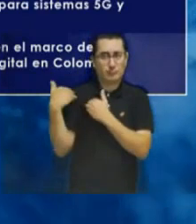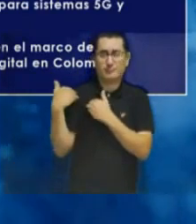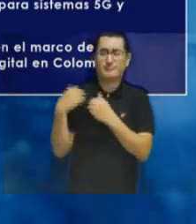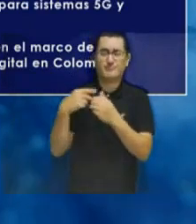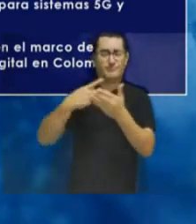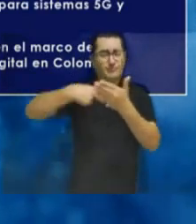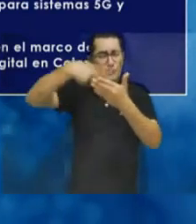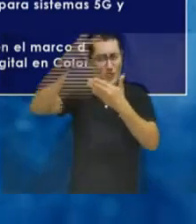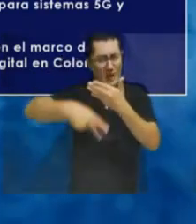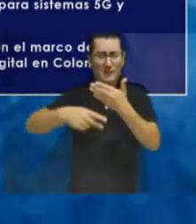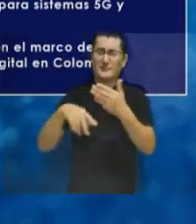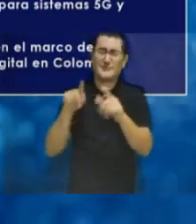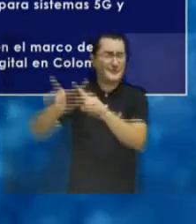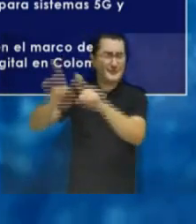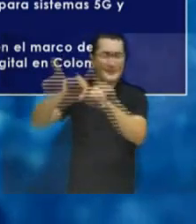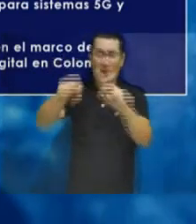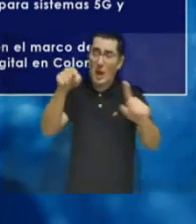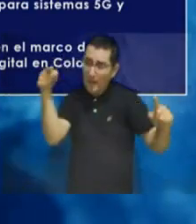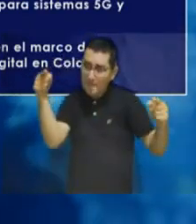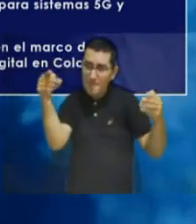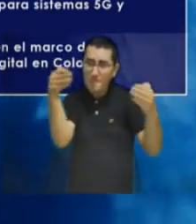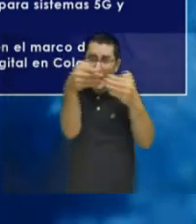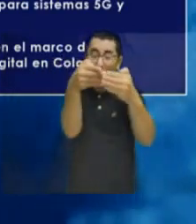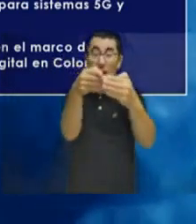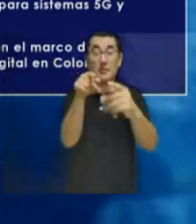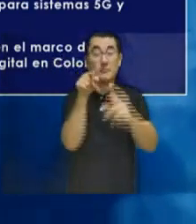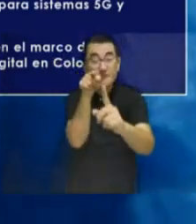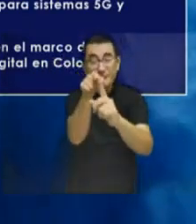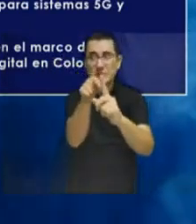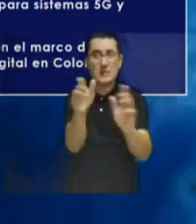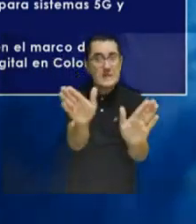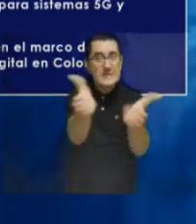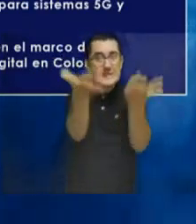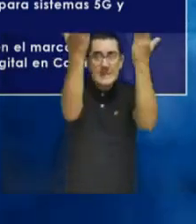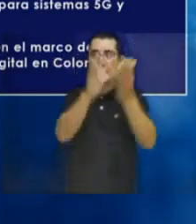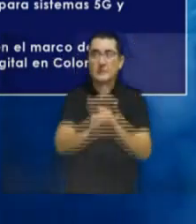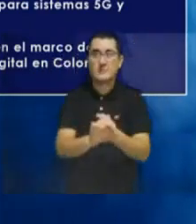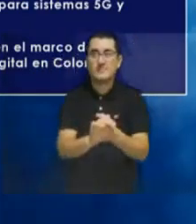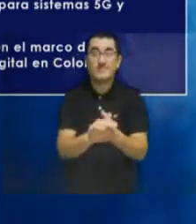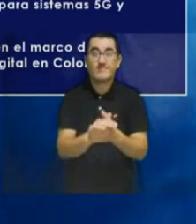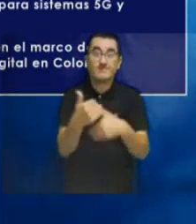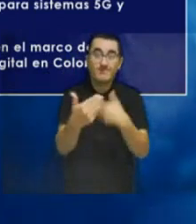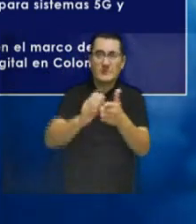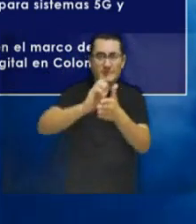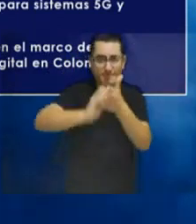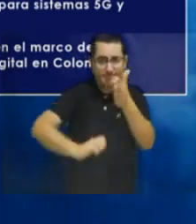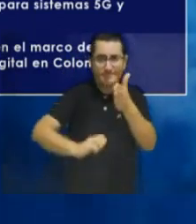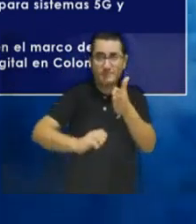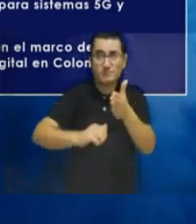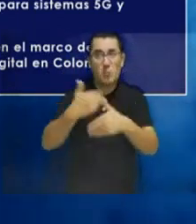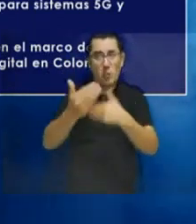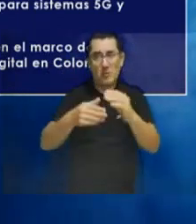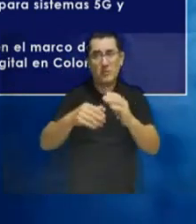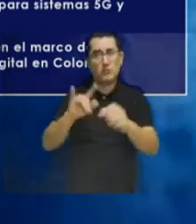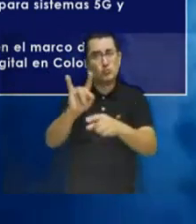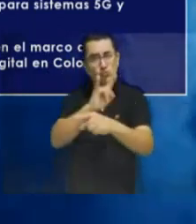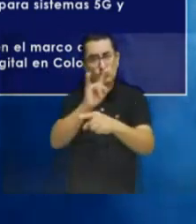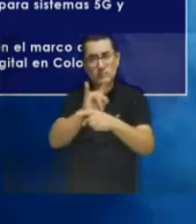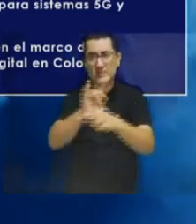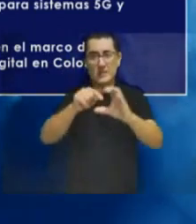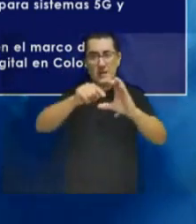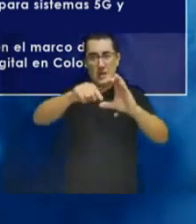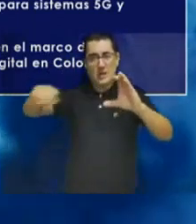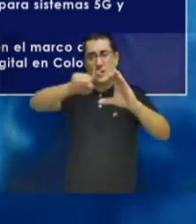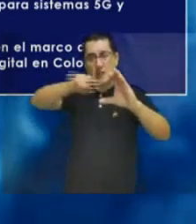aiming at increasing the availability of spectrum. To diminish the compensation for, you know, and to